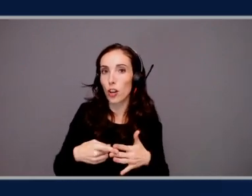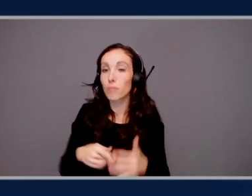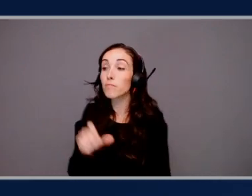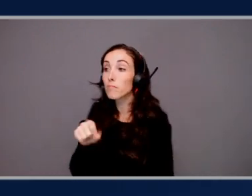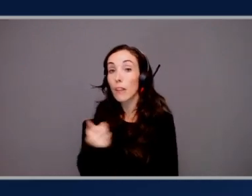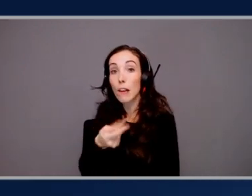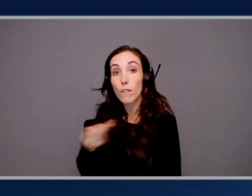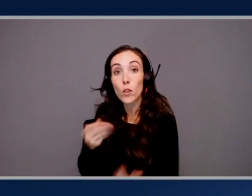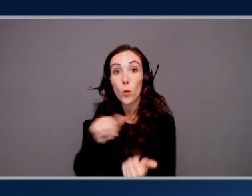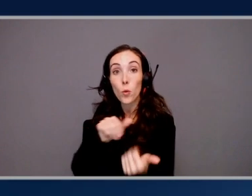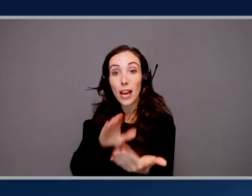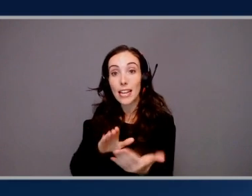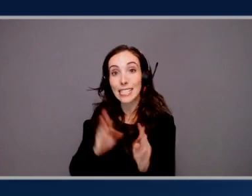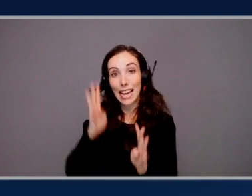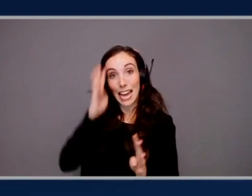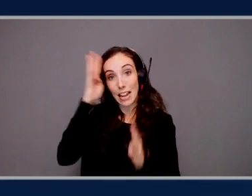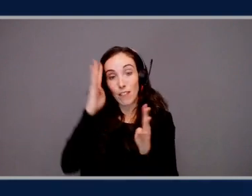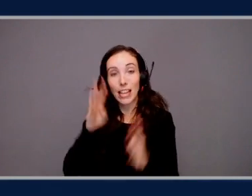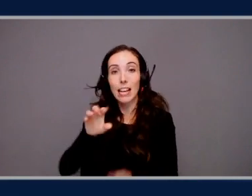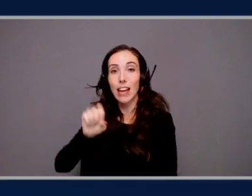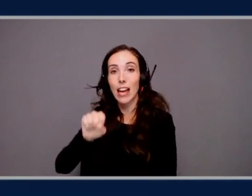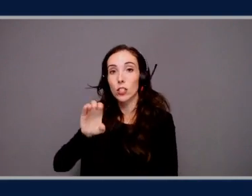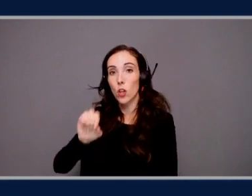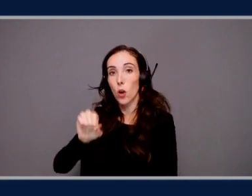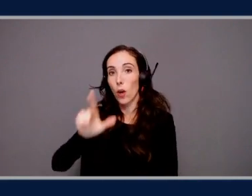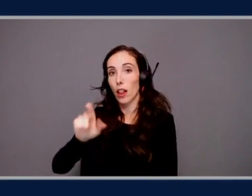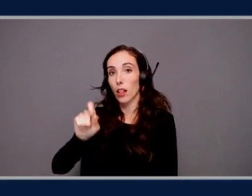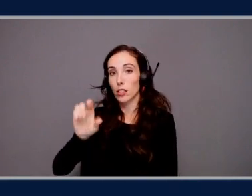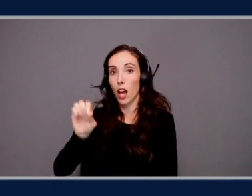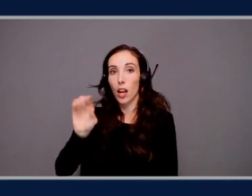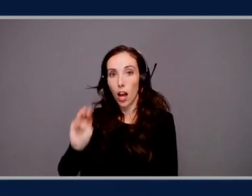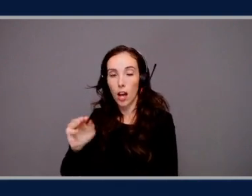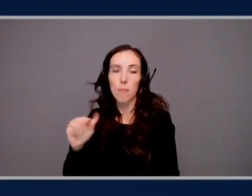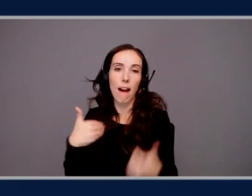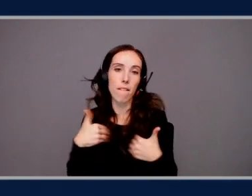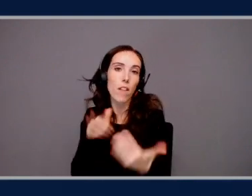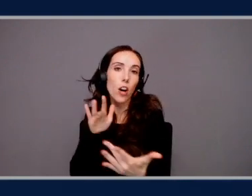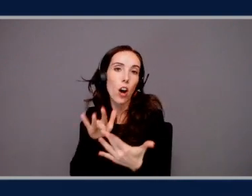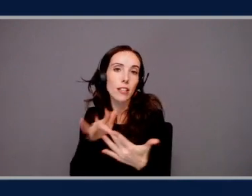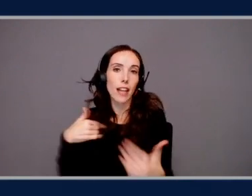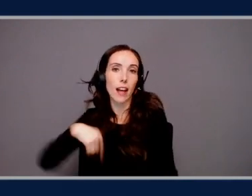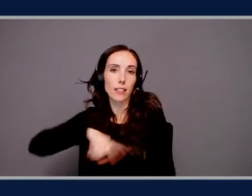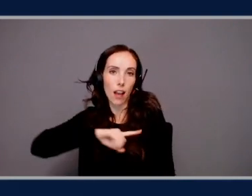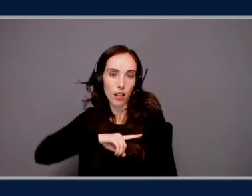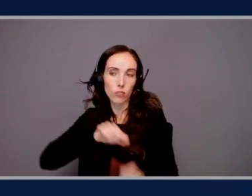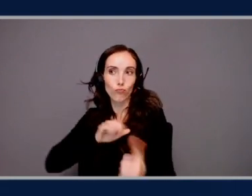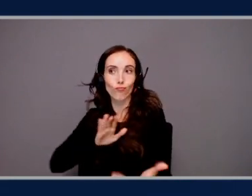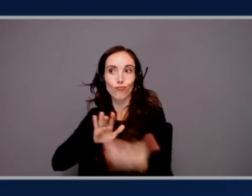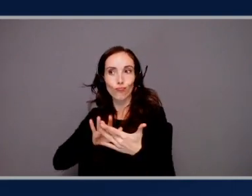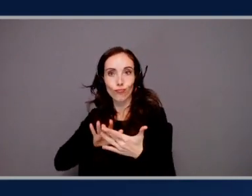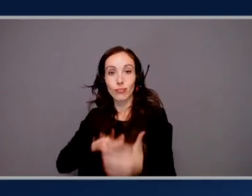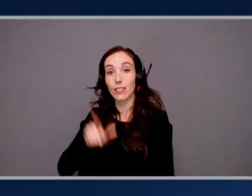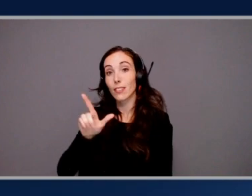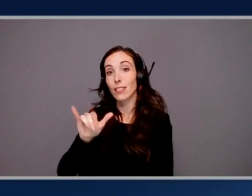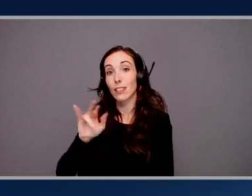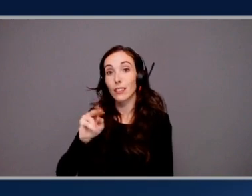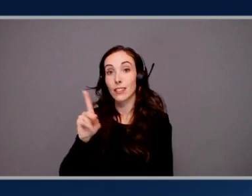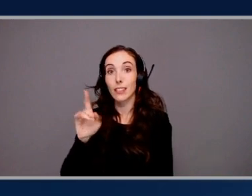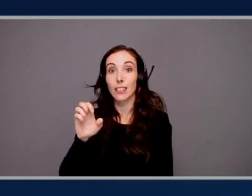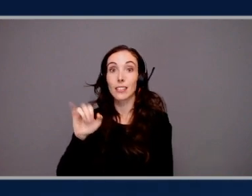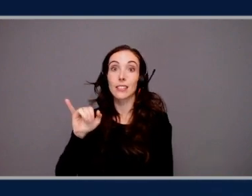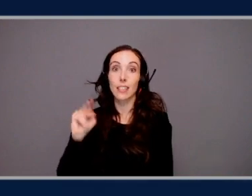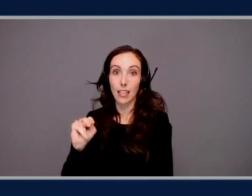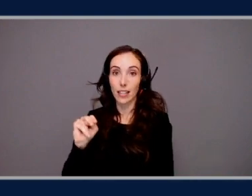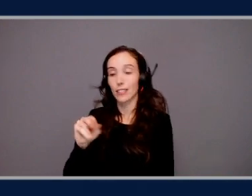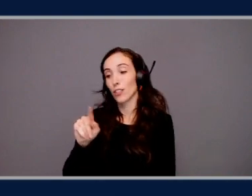it. You can go to InnovativeSOL.com. There's a Contact Us button there. And that will reach our team. You can hit me up on LinkedIn at Travis